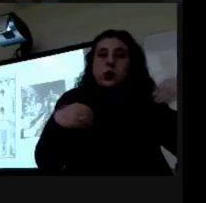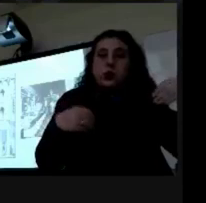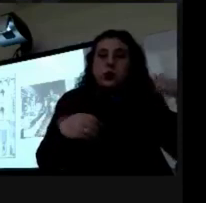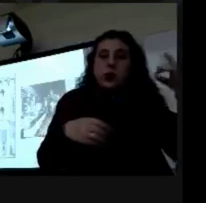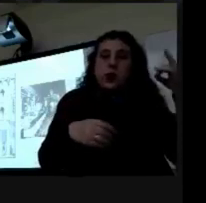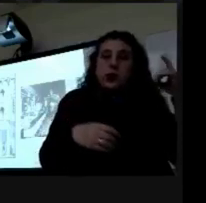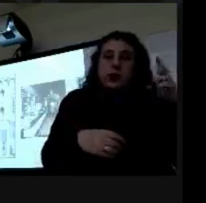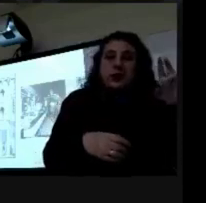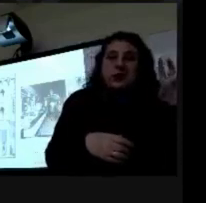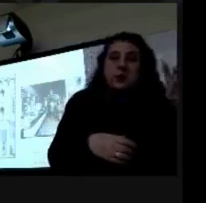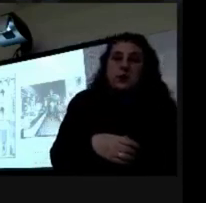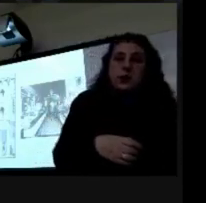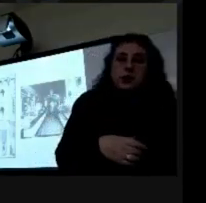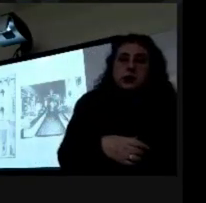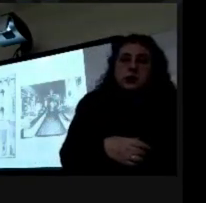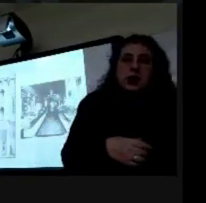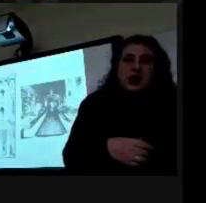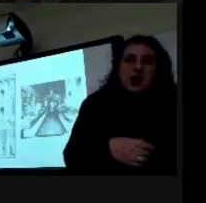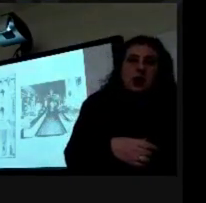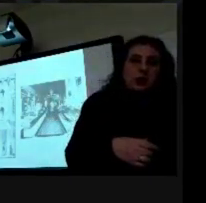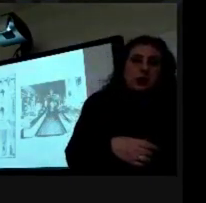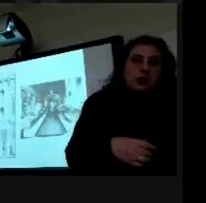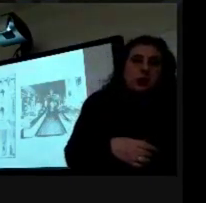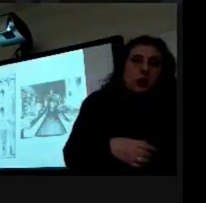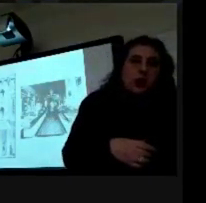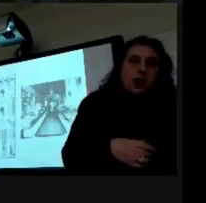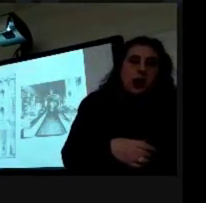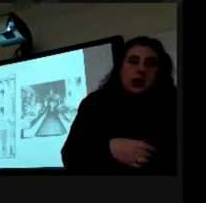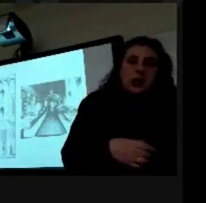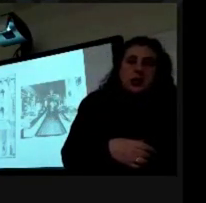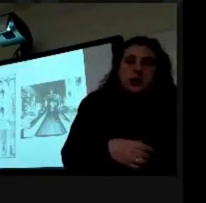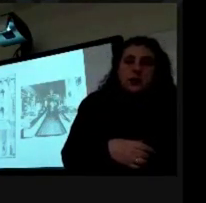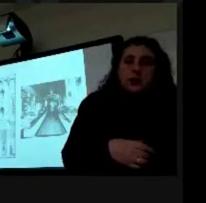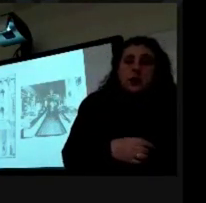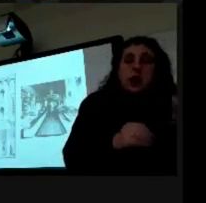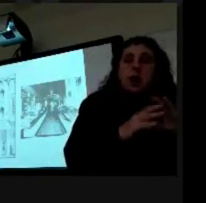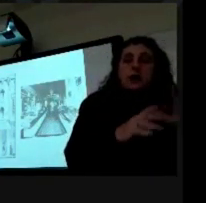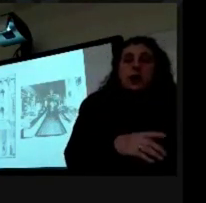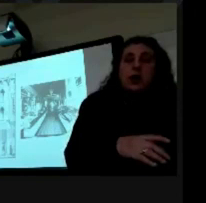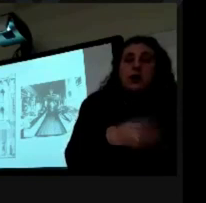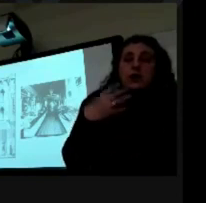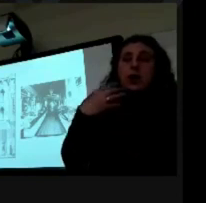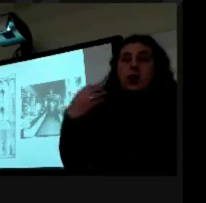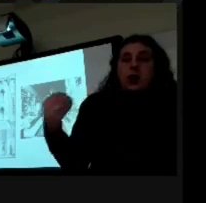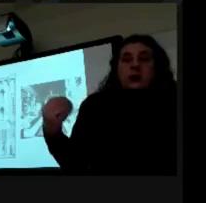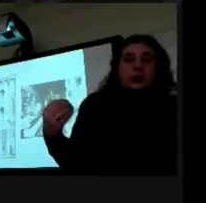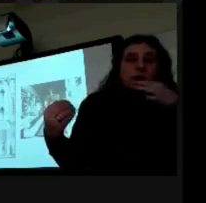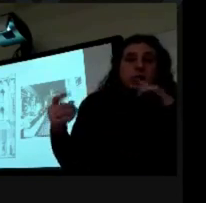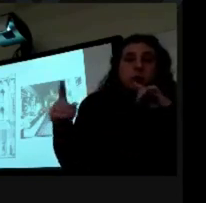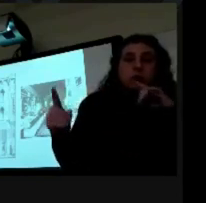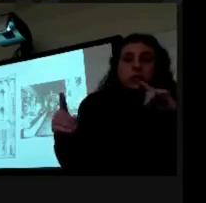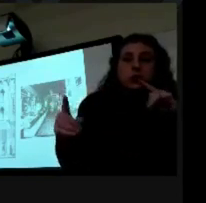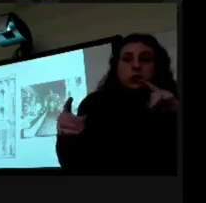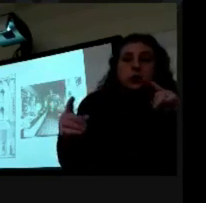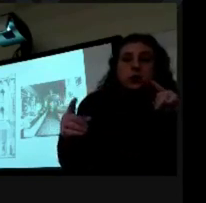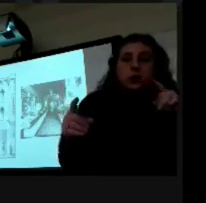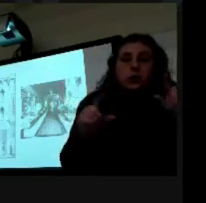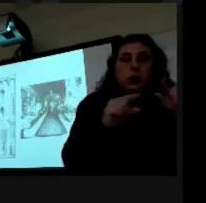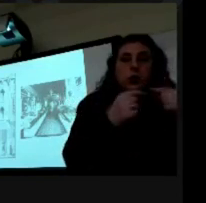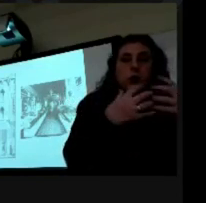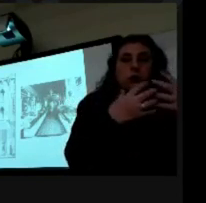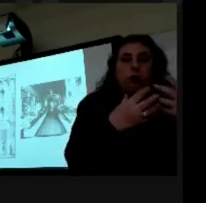um obviously laden left not long after that so the group kind of disappeared